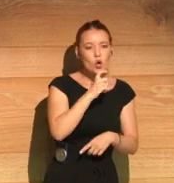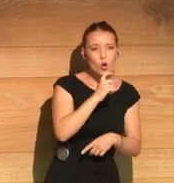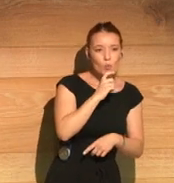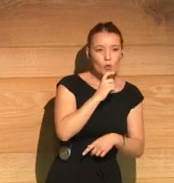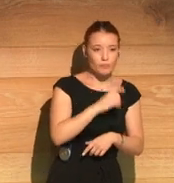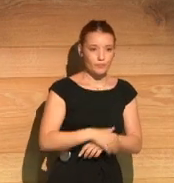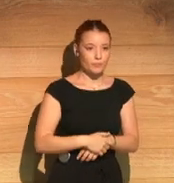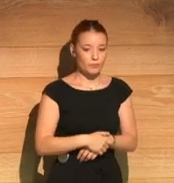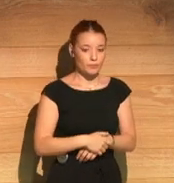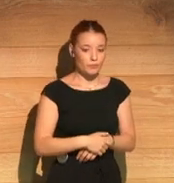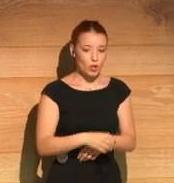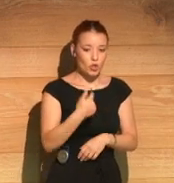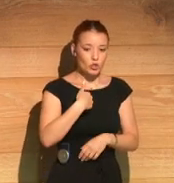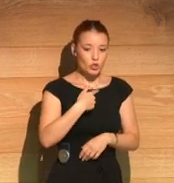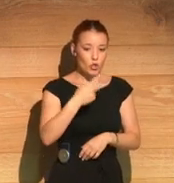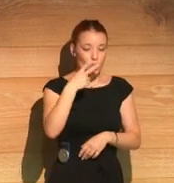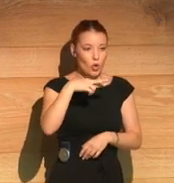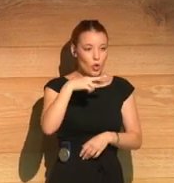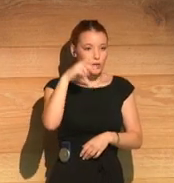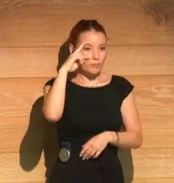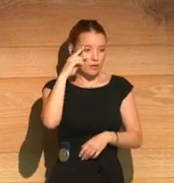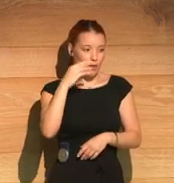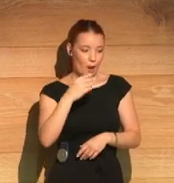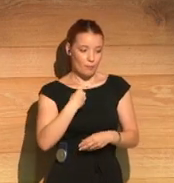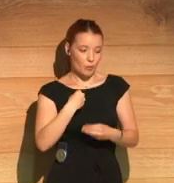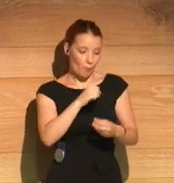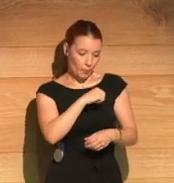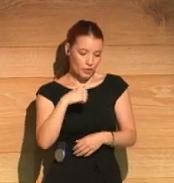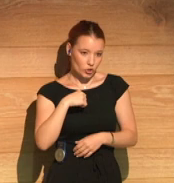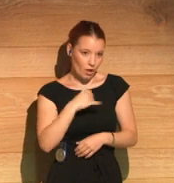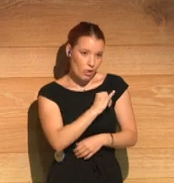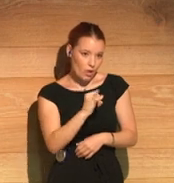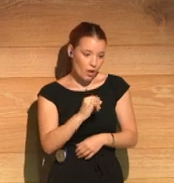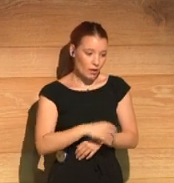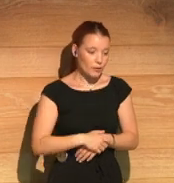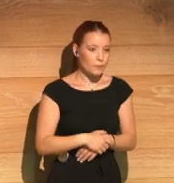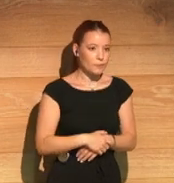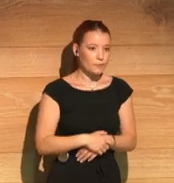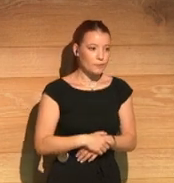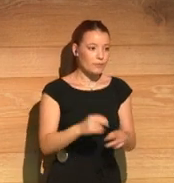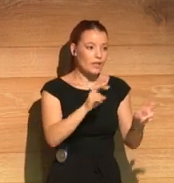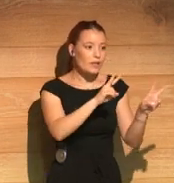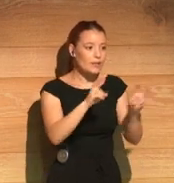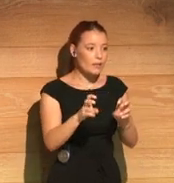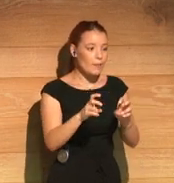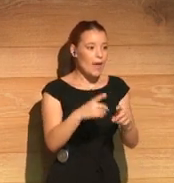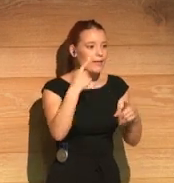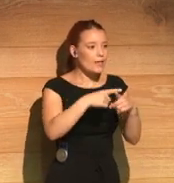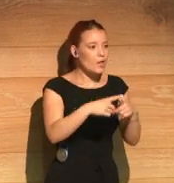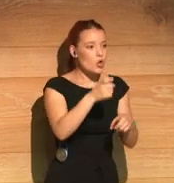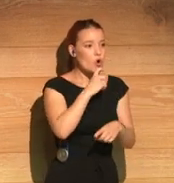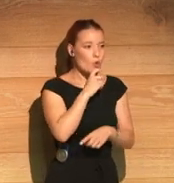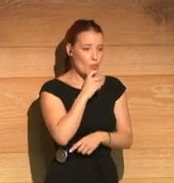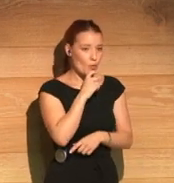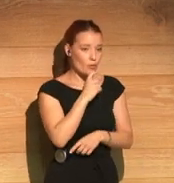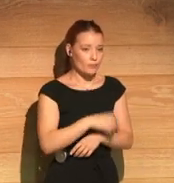as I mentioned, you know, growing up gay at a time when it was illegal still. And and while, you it was a lot easier for